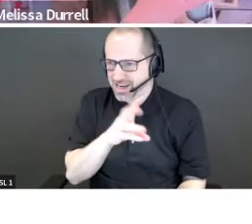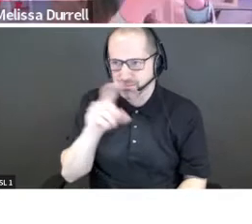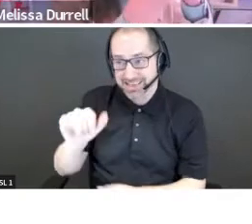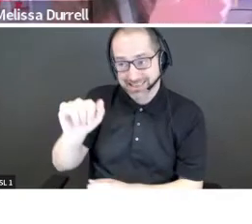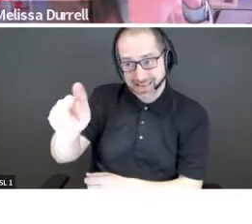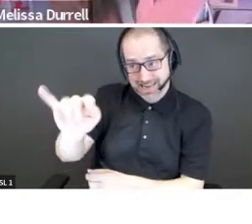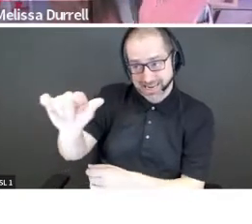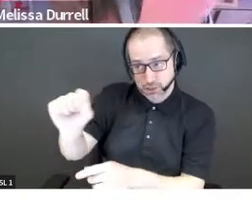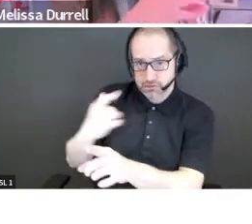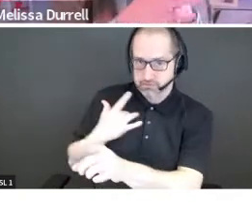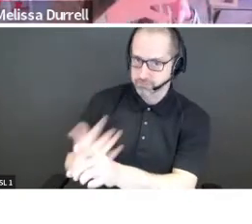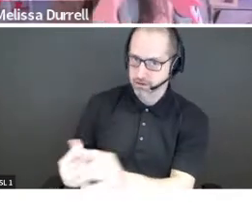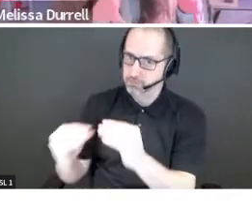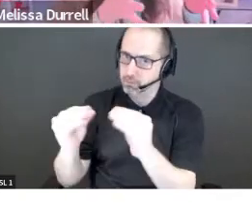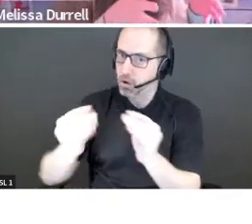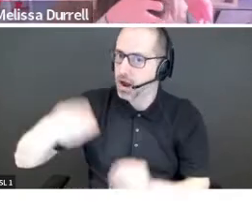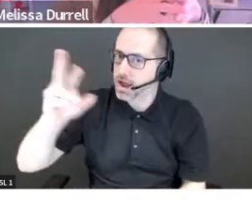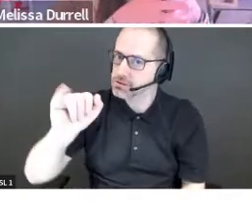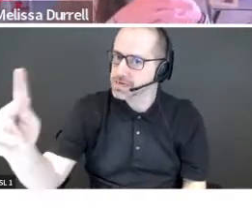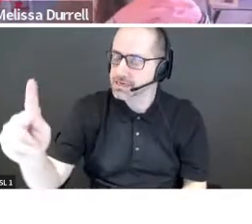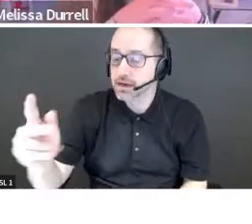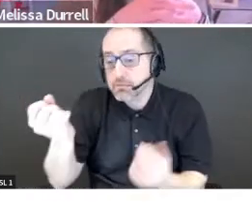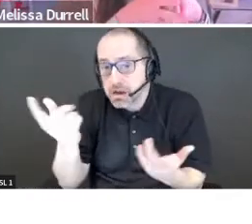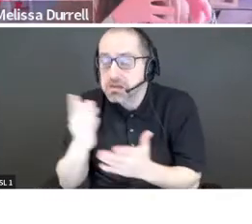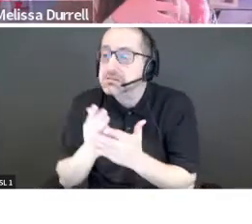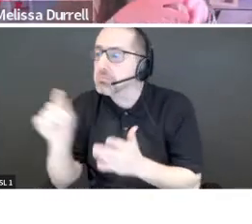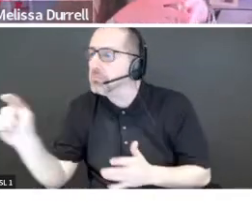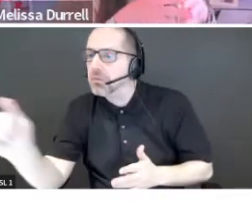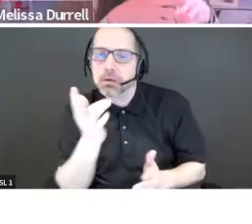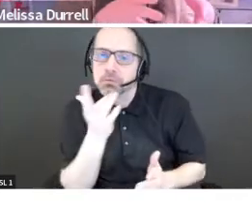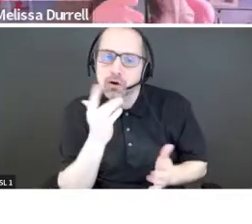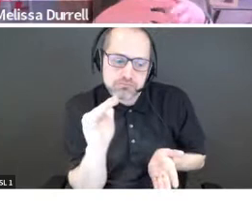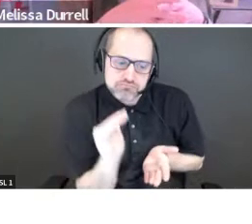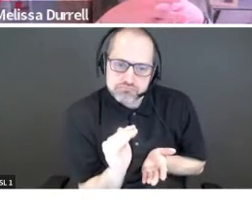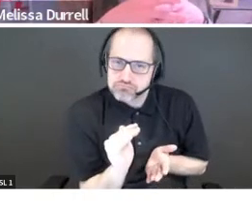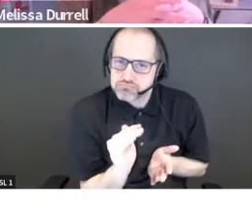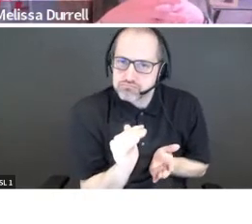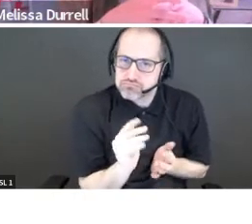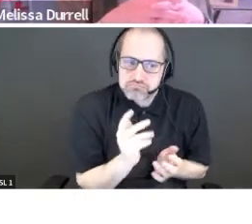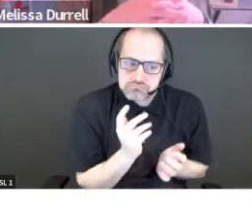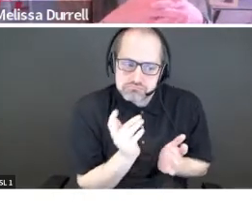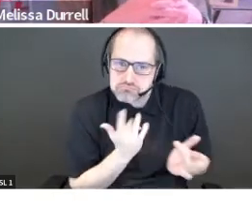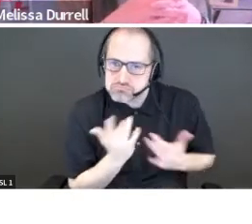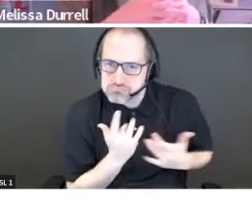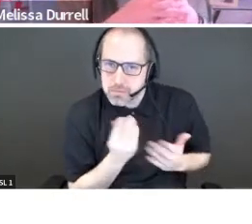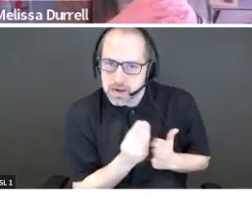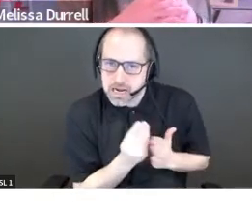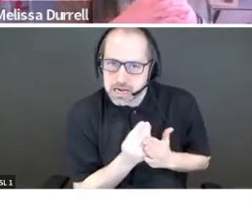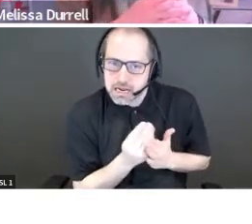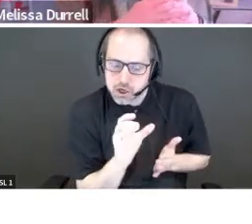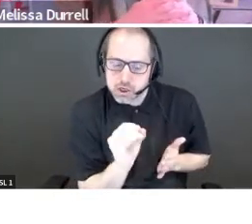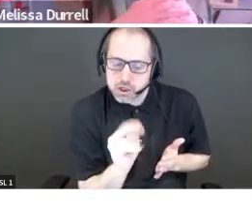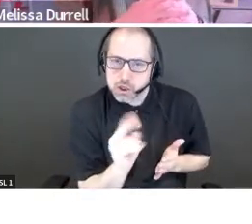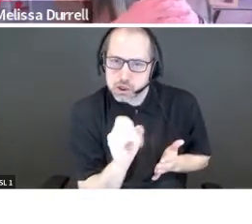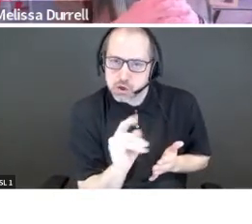angels are tend to go into riskier space, but they want something a little bit more conservative. And some of them are like, if this is a good idea